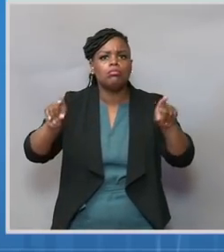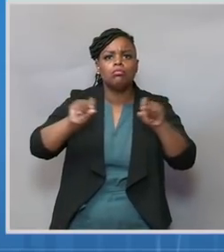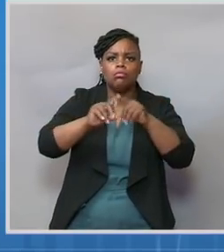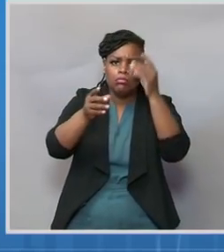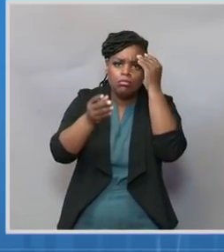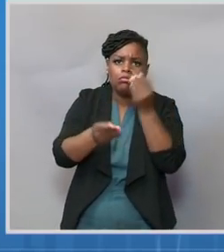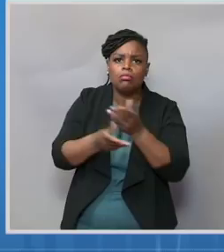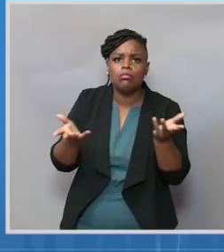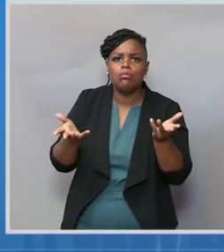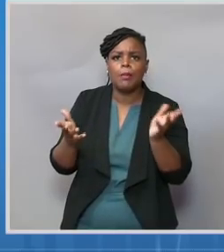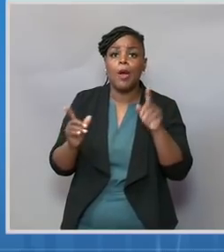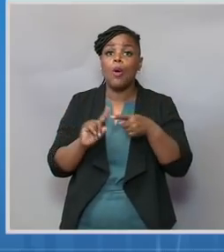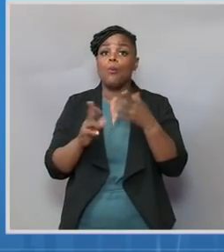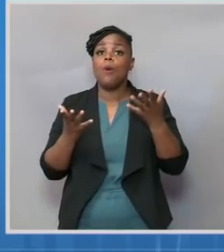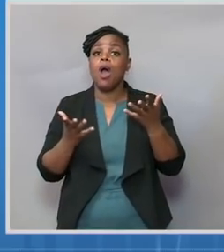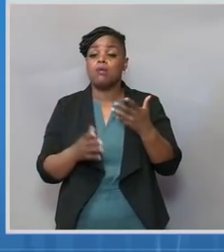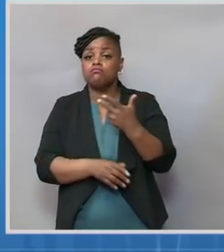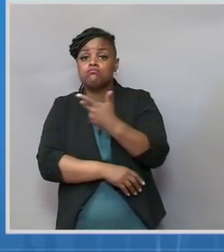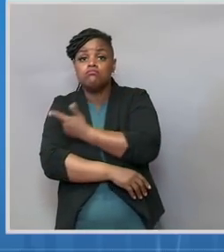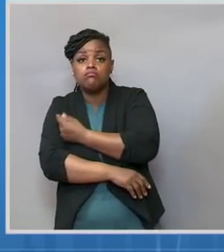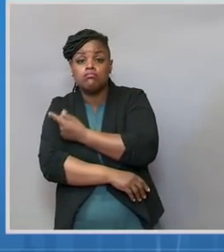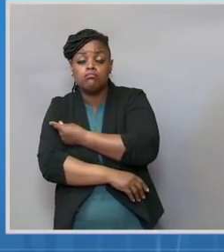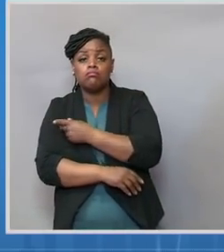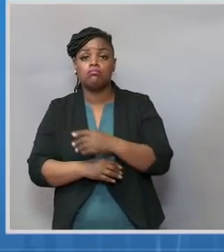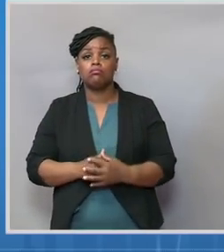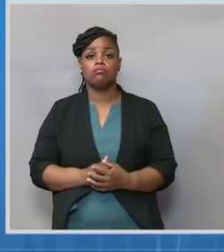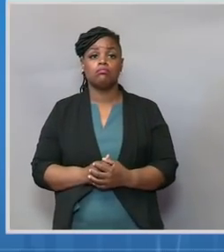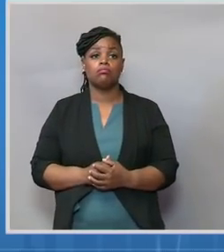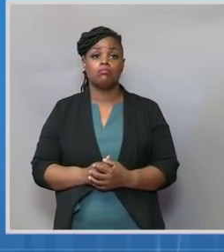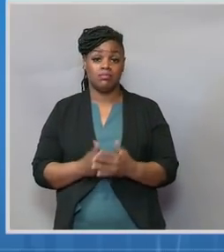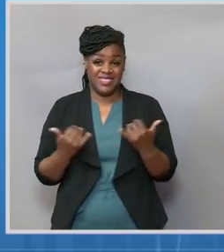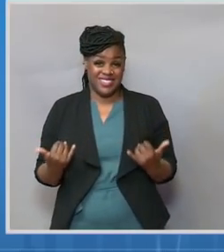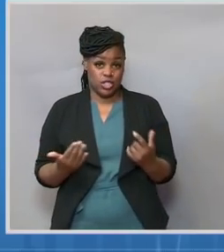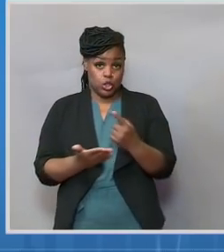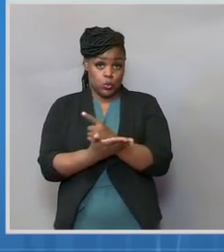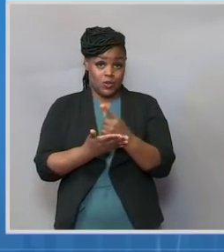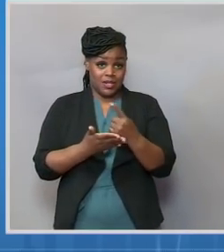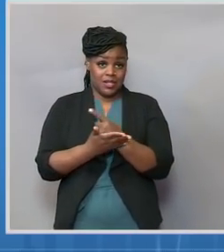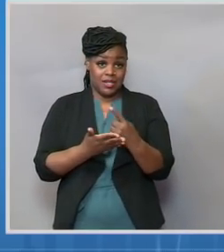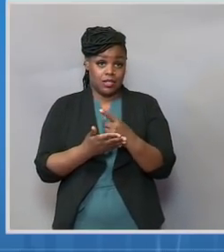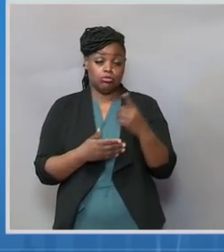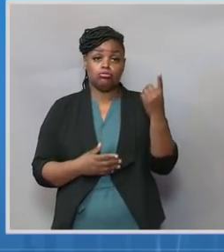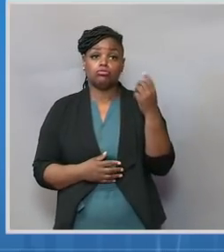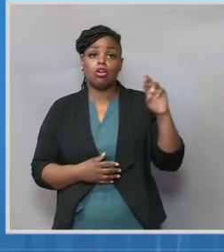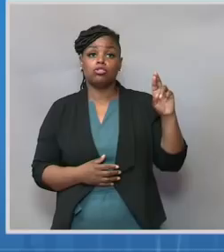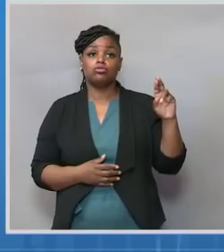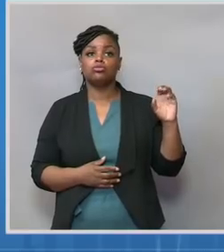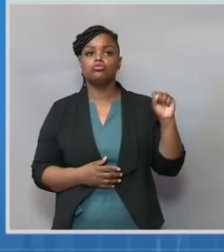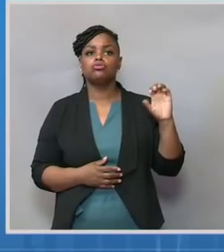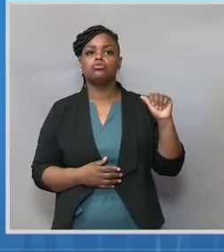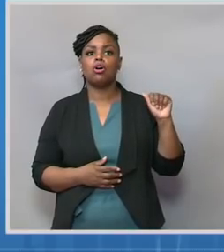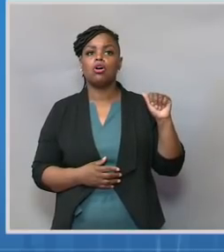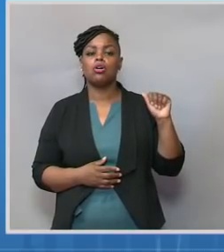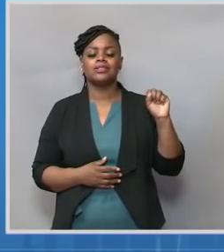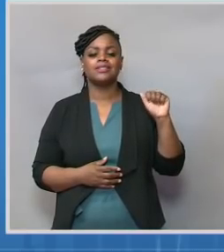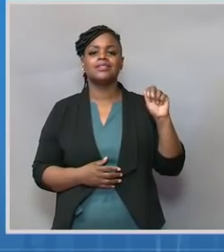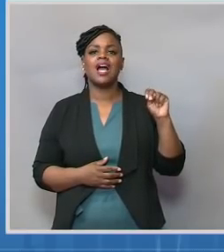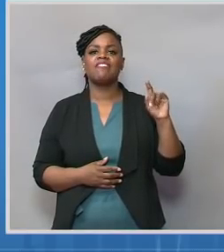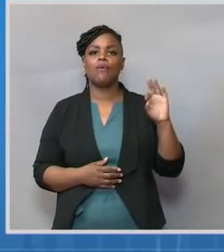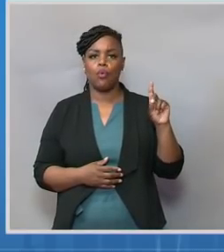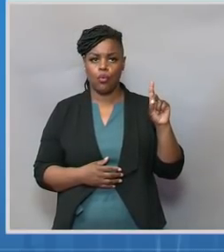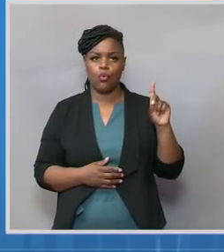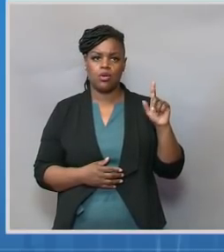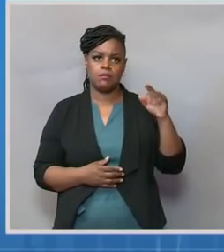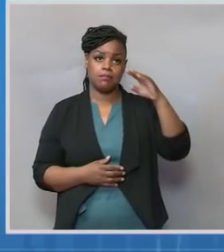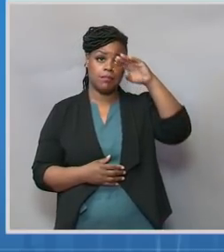And on Monday, earlier this week, Dr. Ala Stanford, the founder of Black Doctors COVID-19 Consortium, spoke